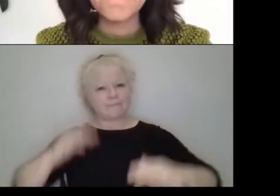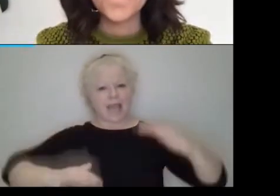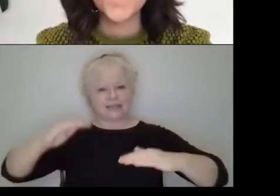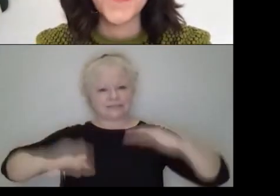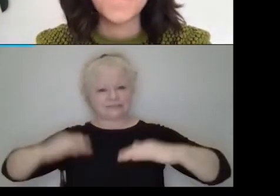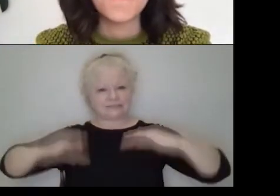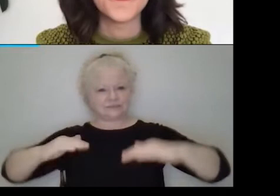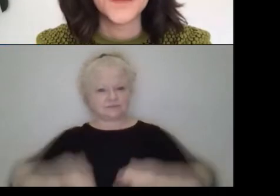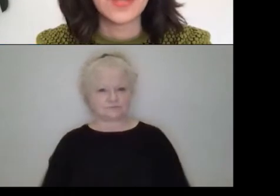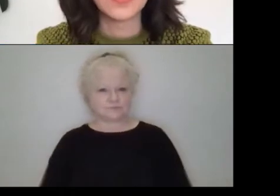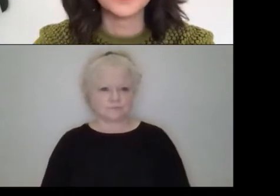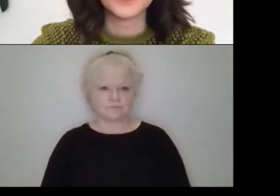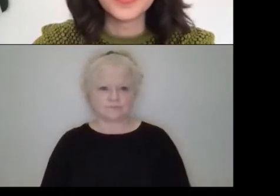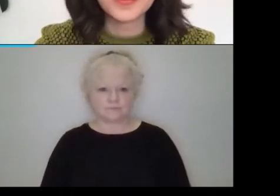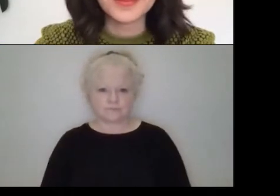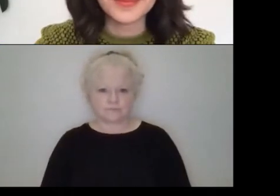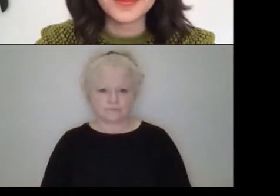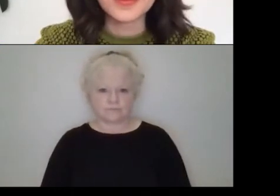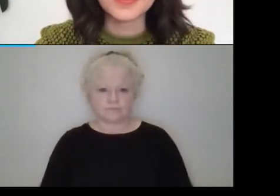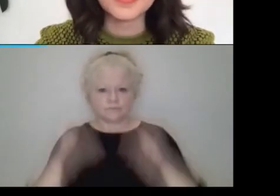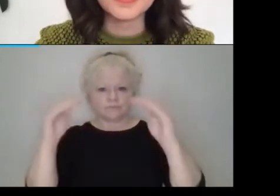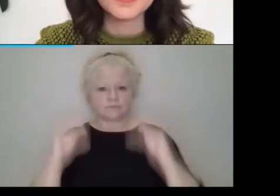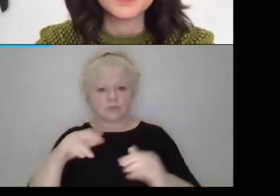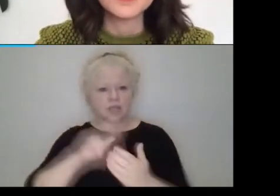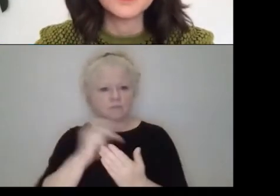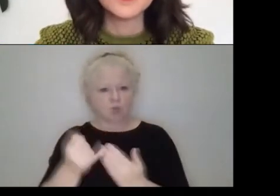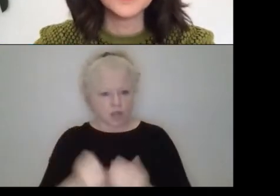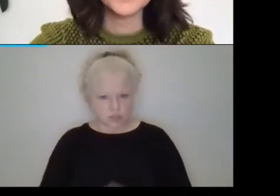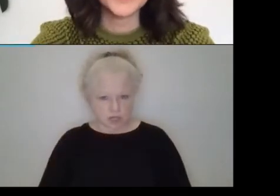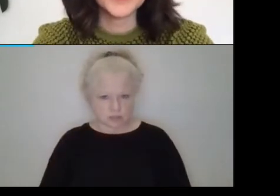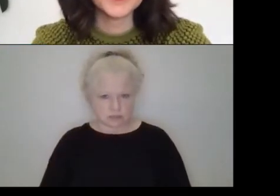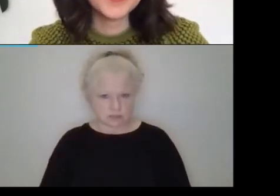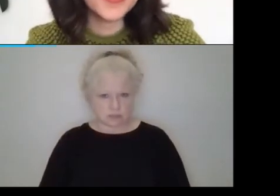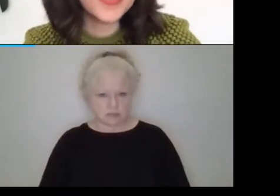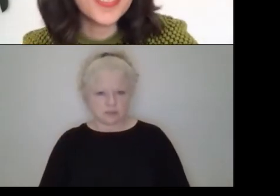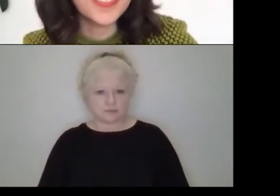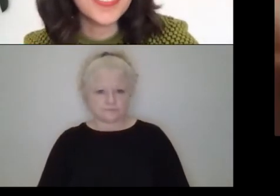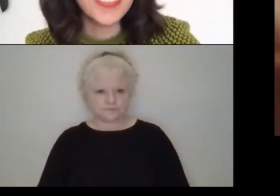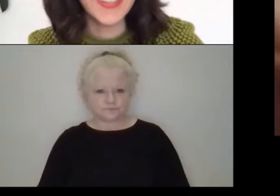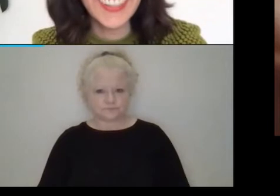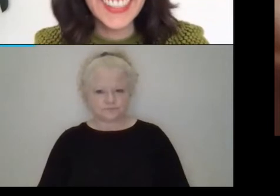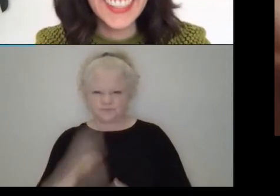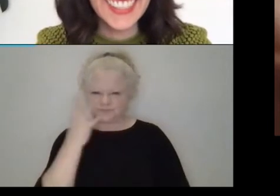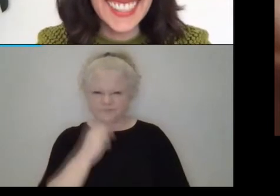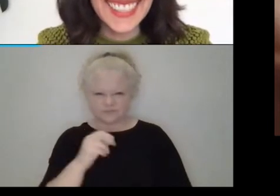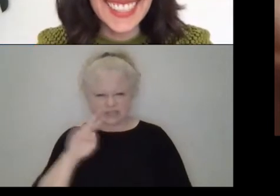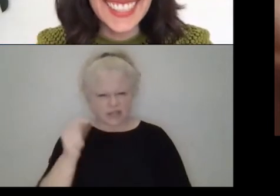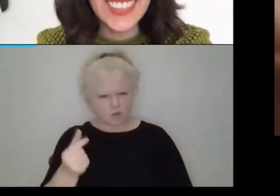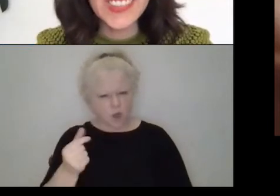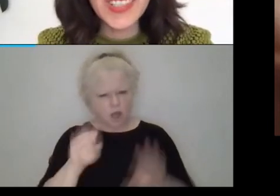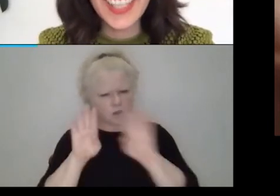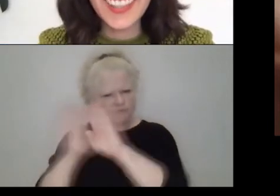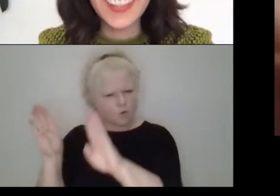Yeah. I'm, I'm moving into another project. So why don't you take this one? It's also gorgeous. Is this a rug or a wall hanging?